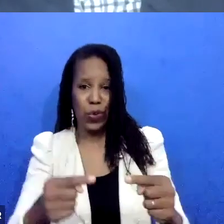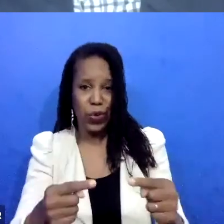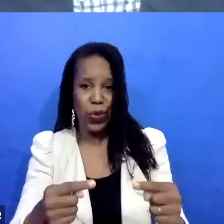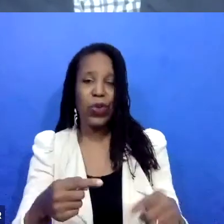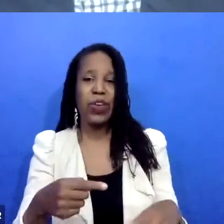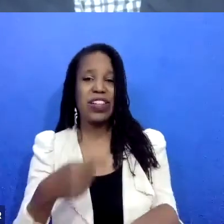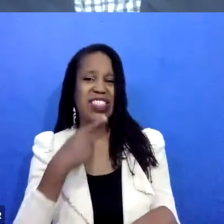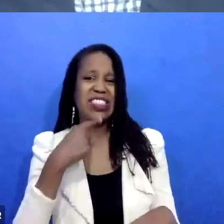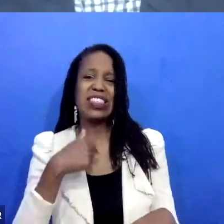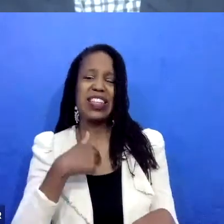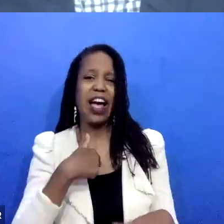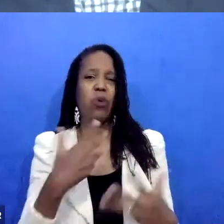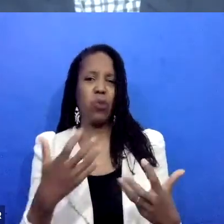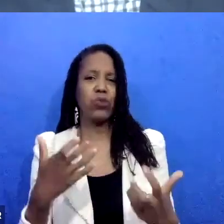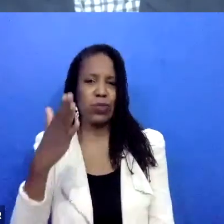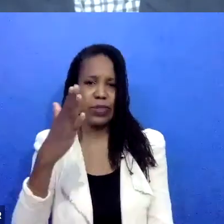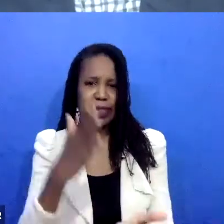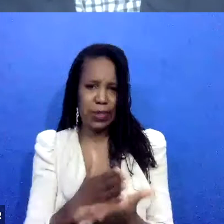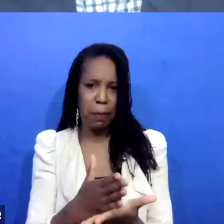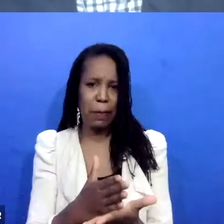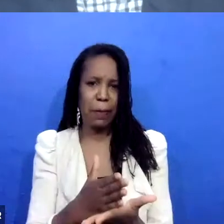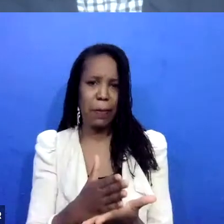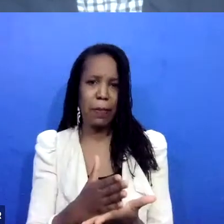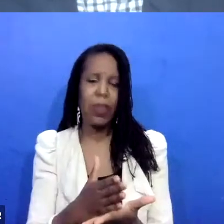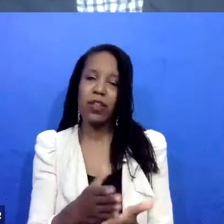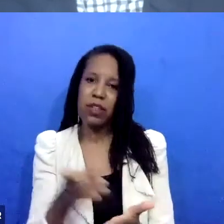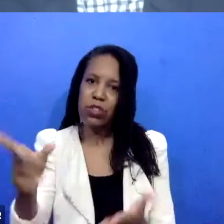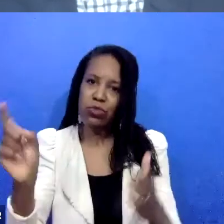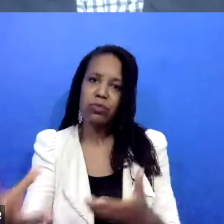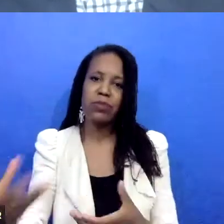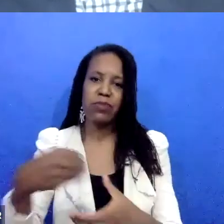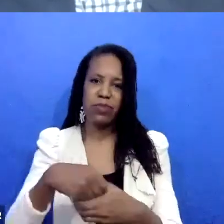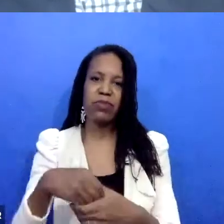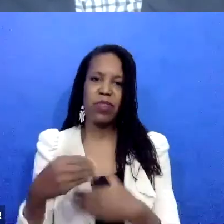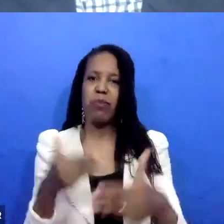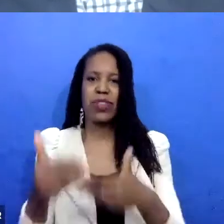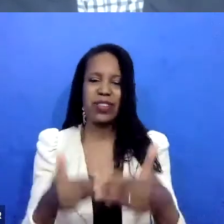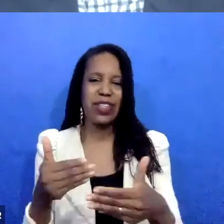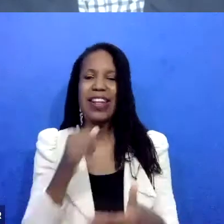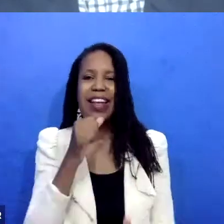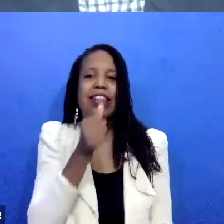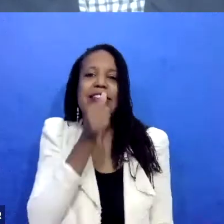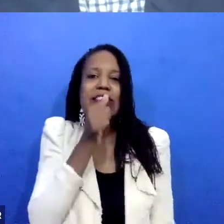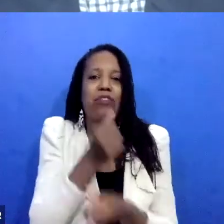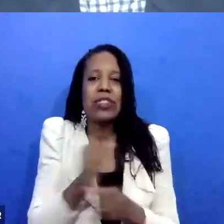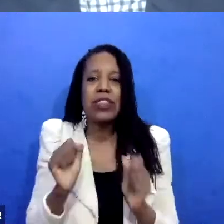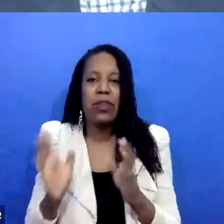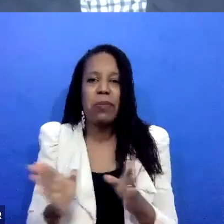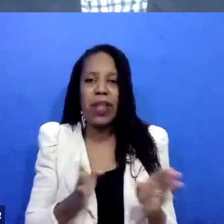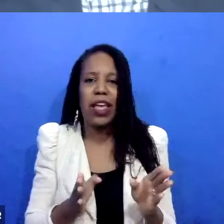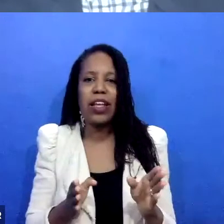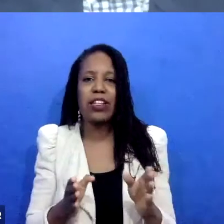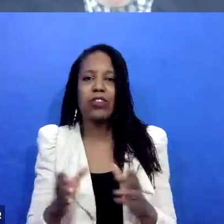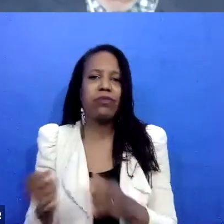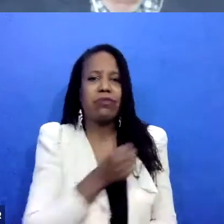cause harm, might actually be someone that you want to involve. This is not the kind of secret safety plan, where do they go? But a different kind of notion